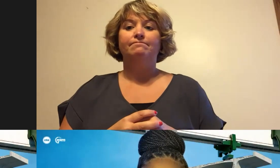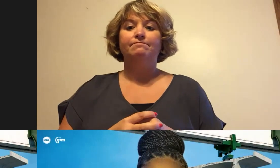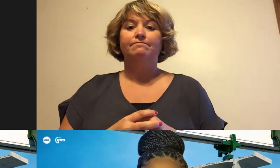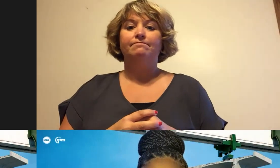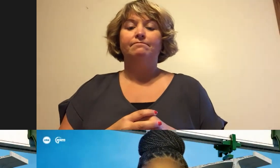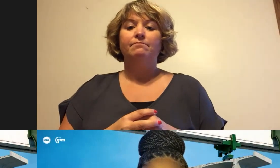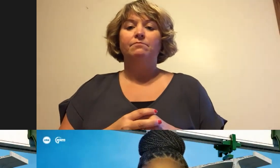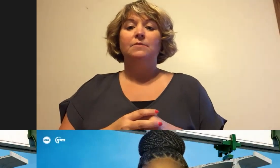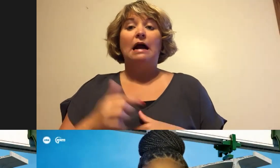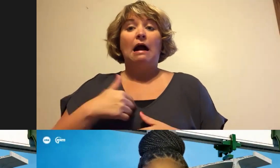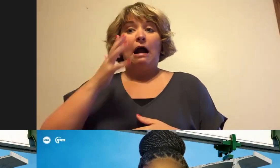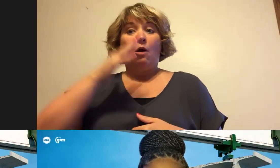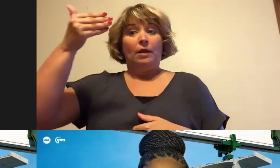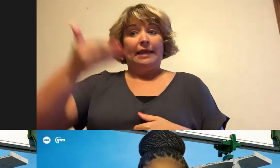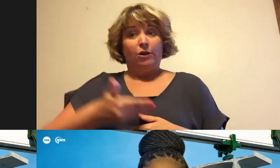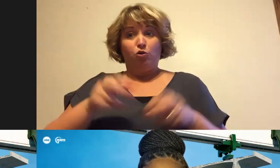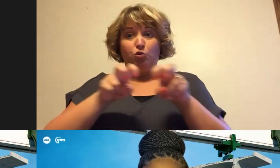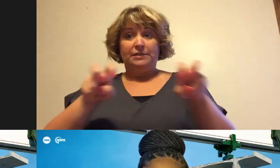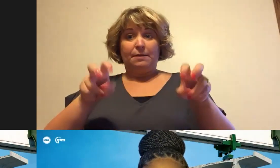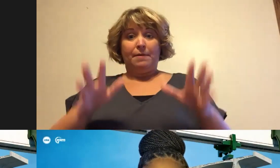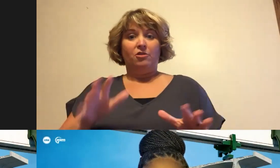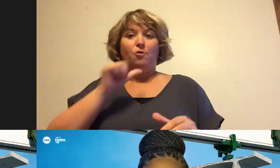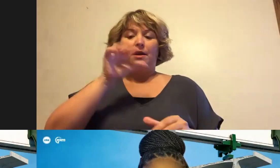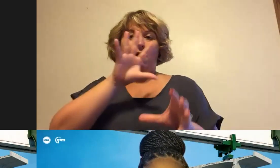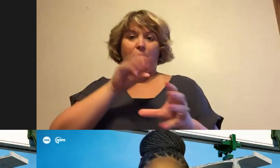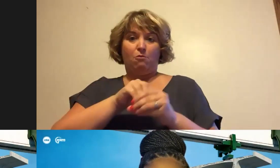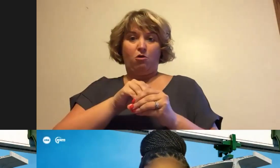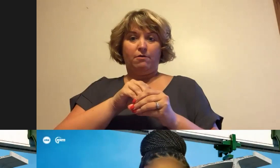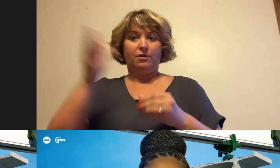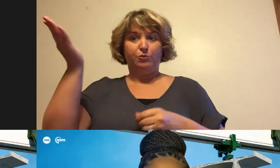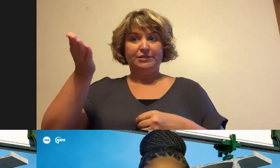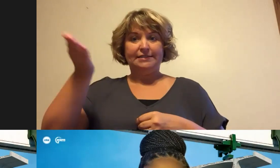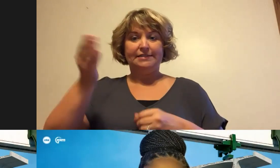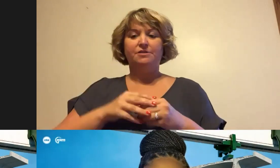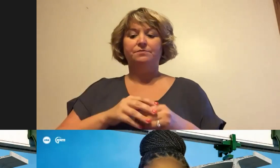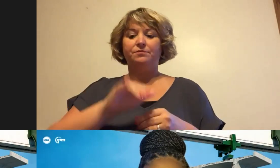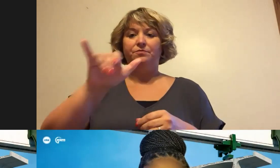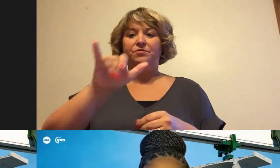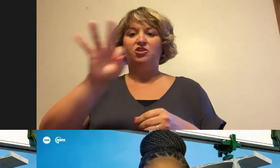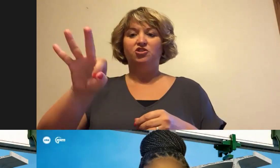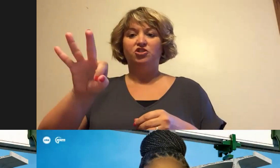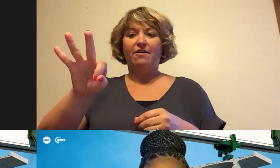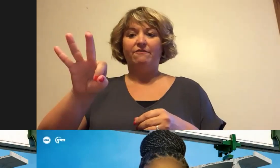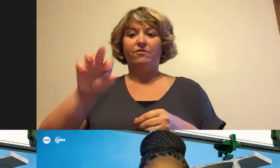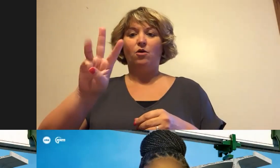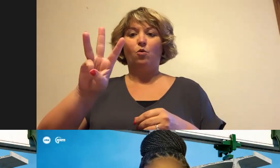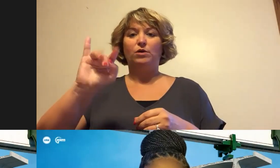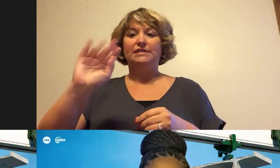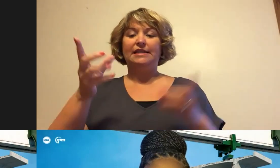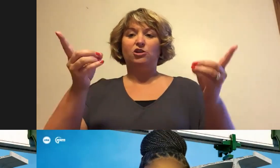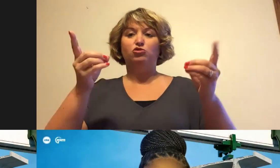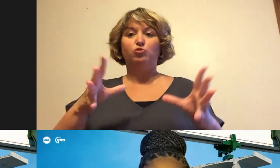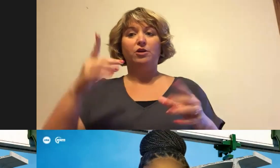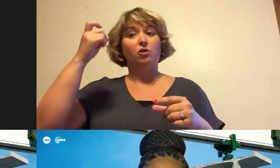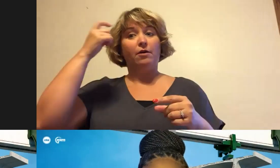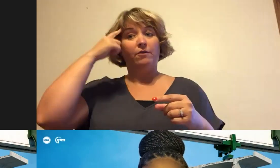I will introduce the panelists that were not a part of the presentation. We have Jeff Wilson, Director of Government and Community